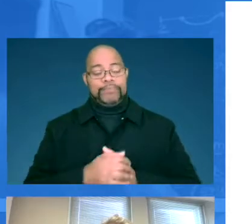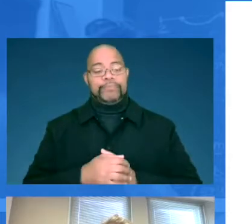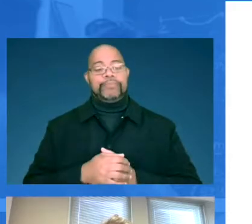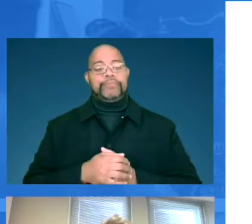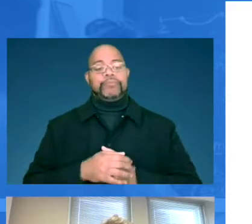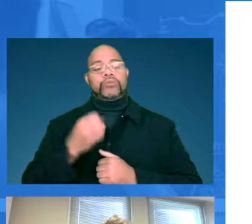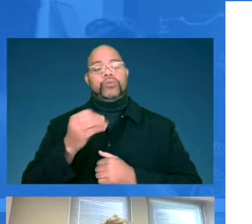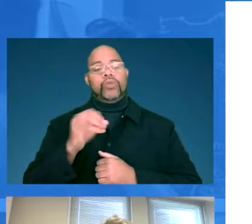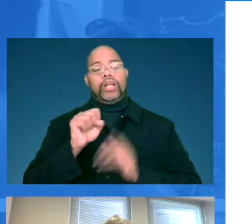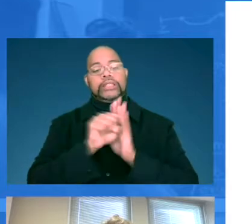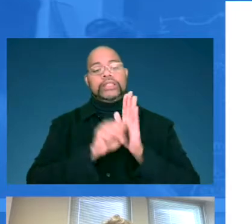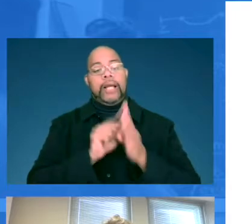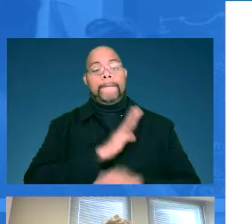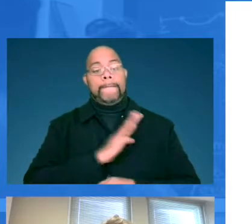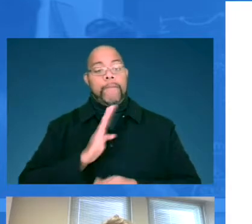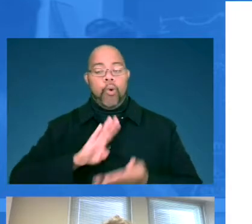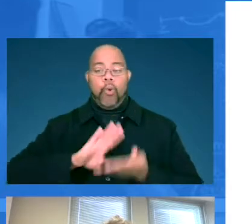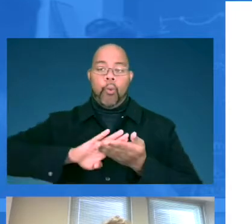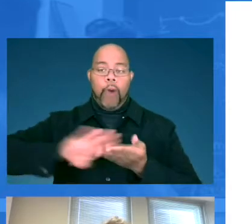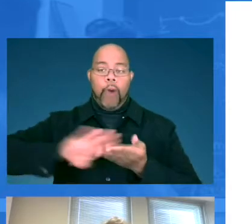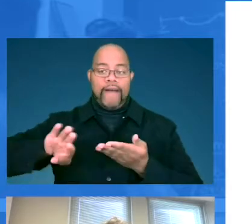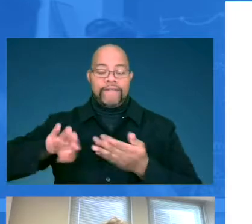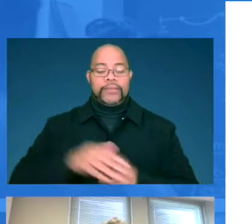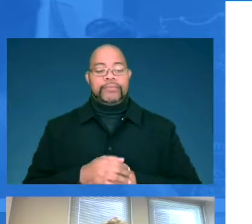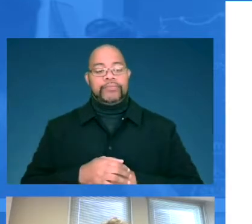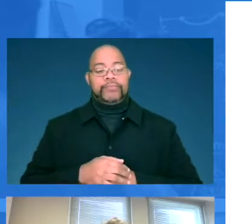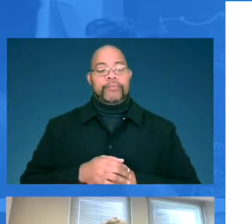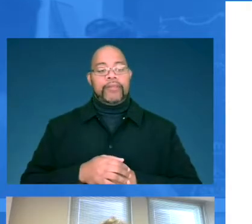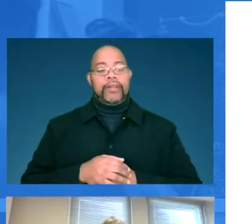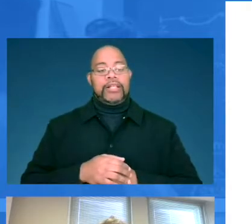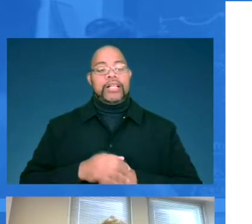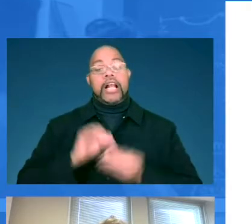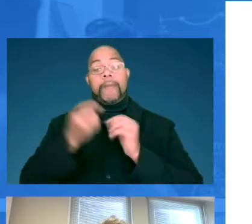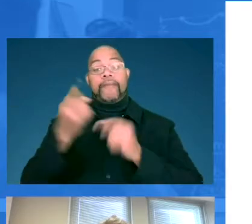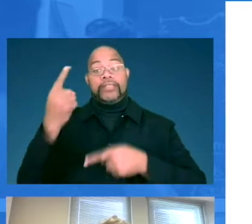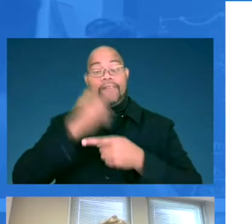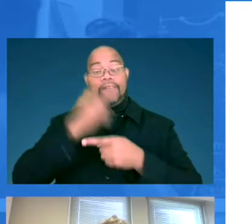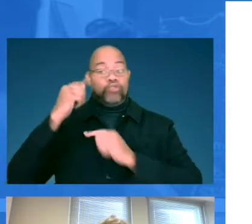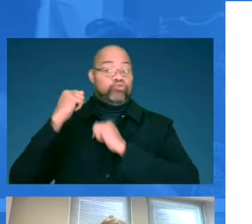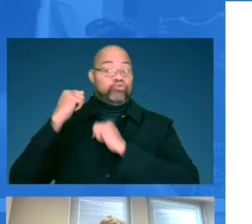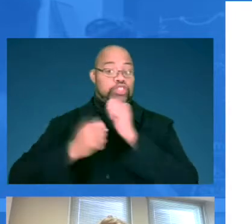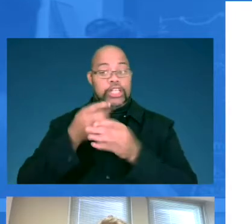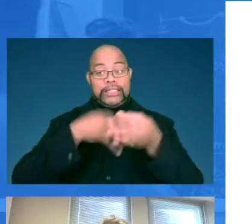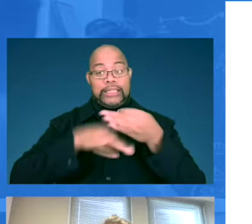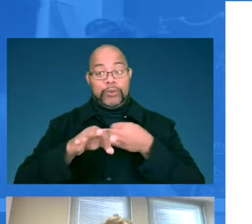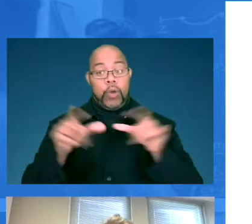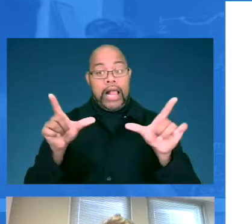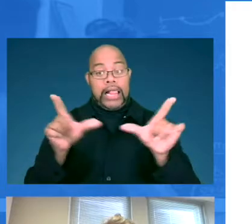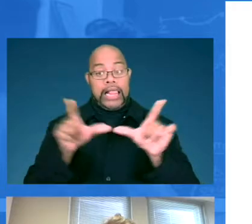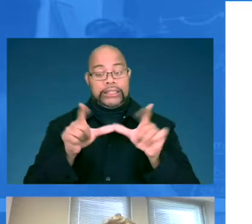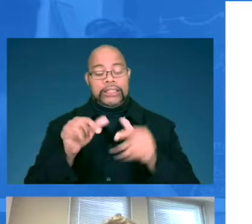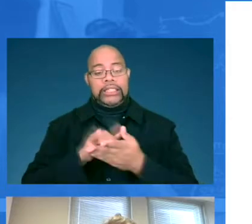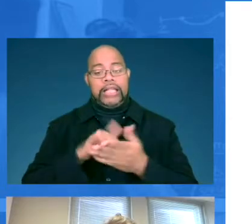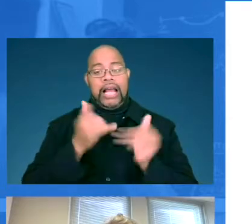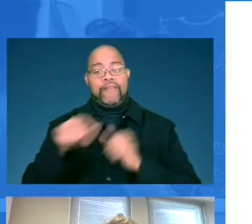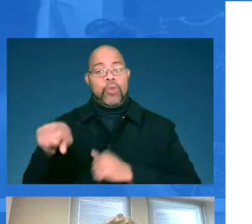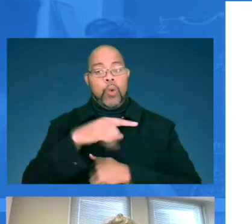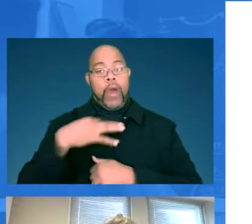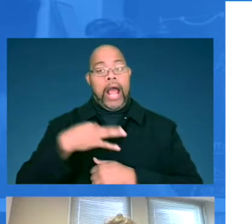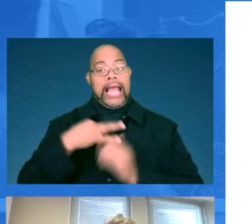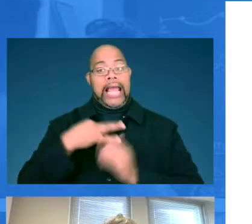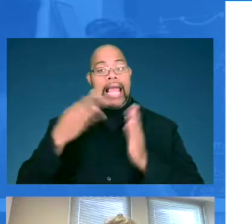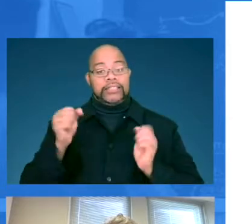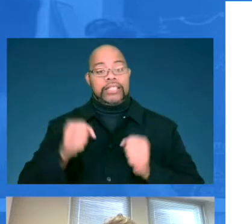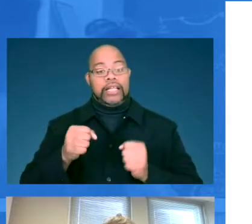So the state board waived the number of days for the traditional substitute license that any of those